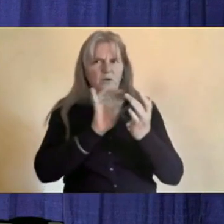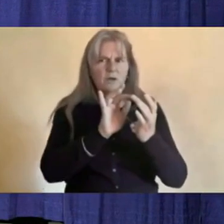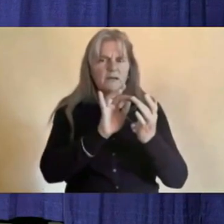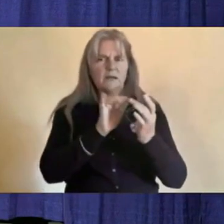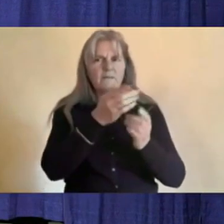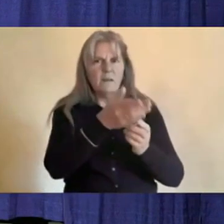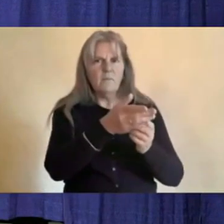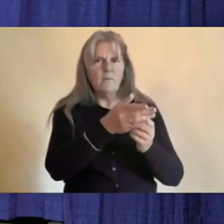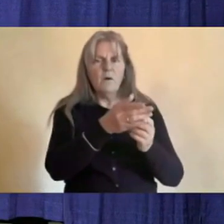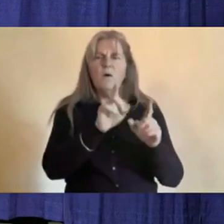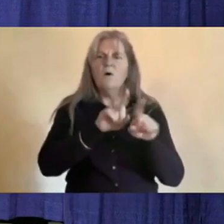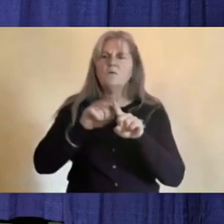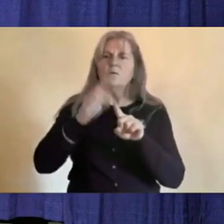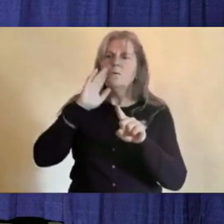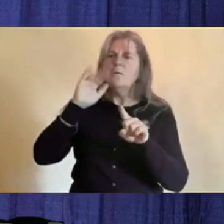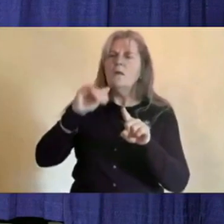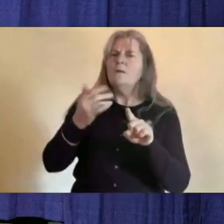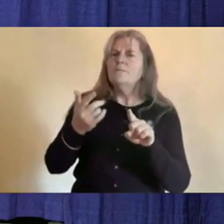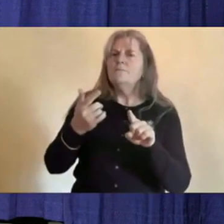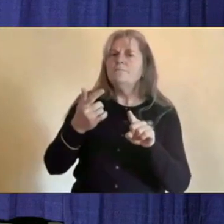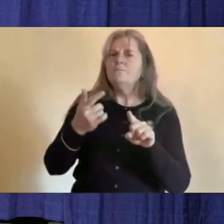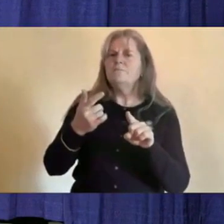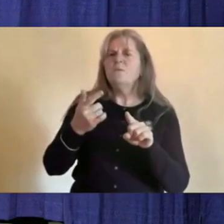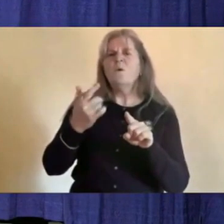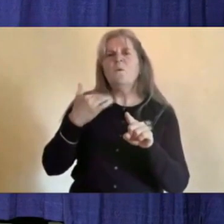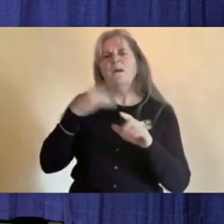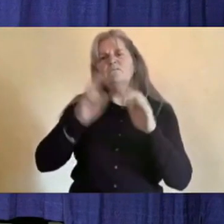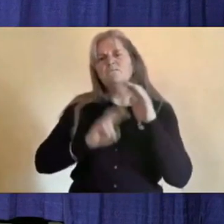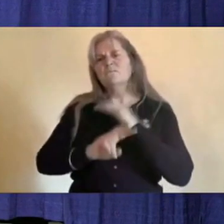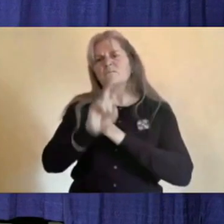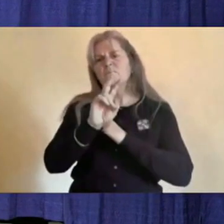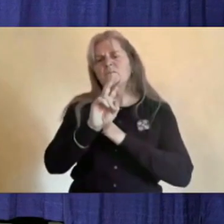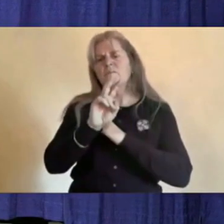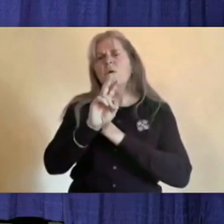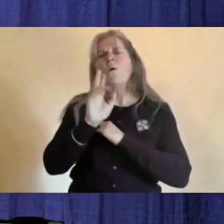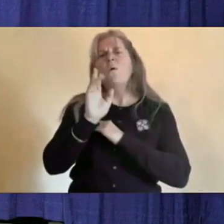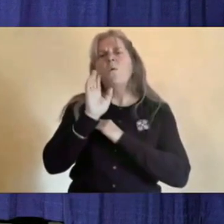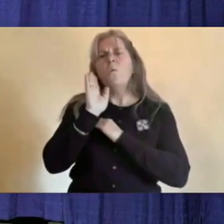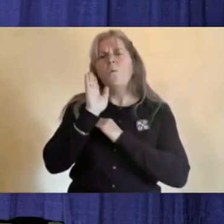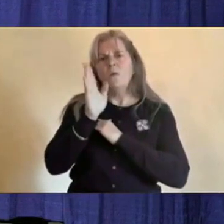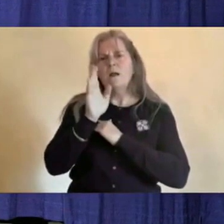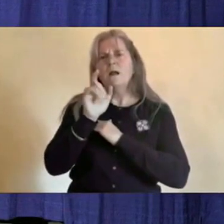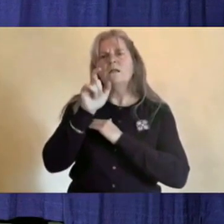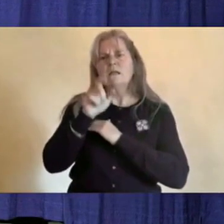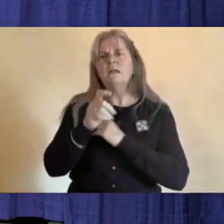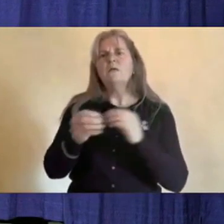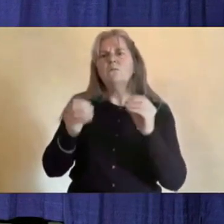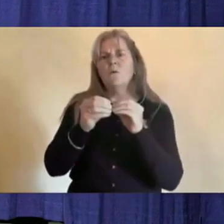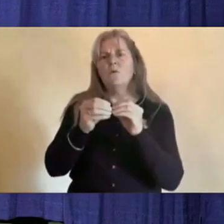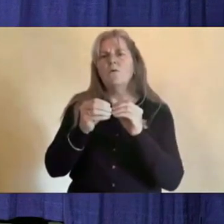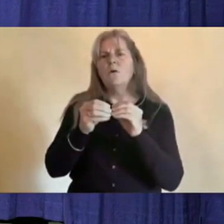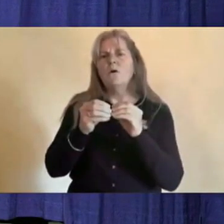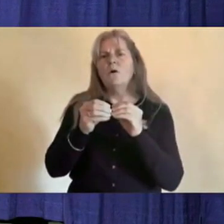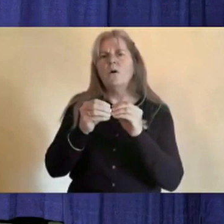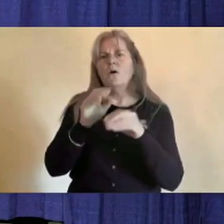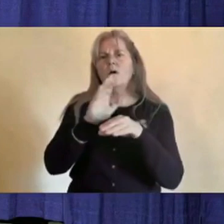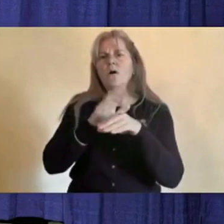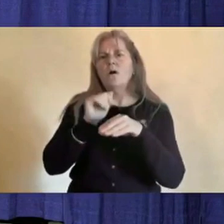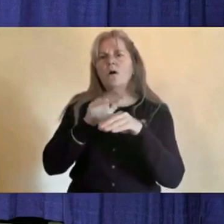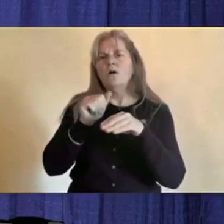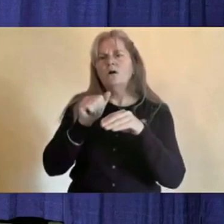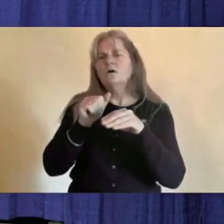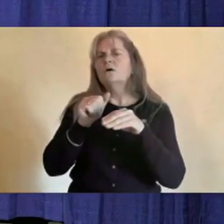that we anticipate the numbers also to increase over the school year when some